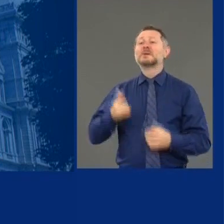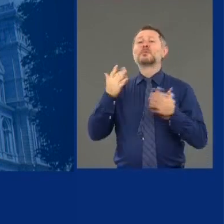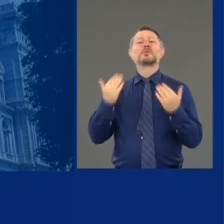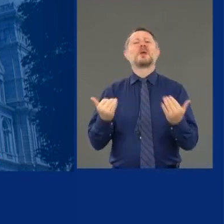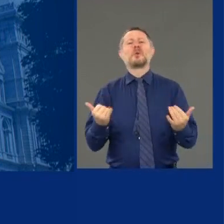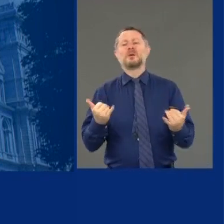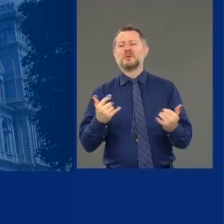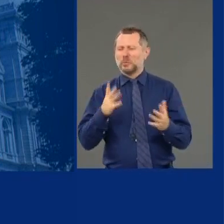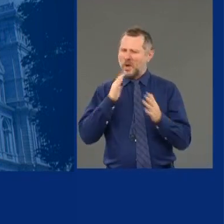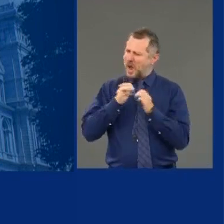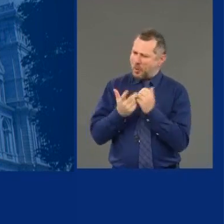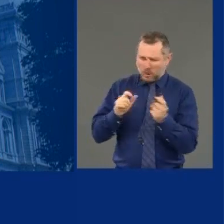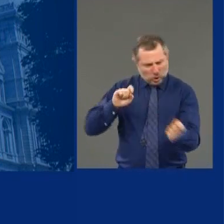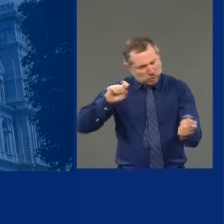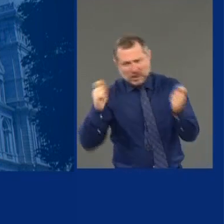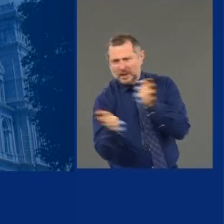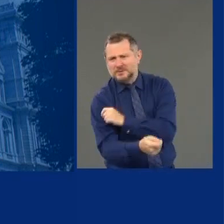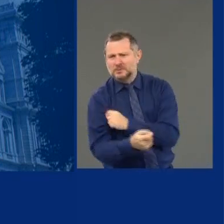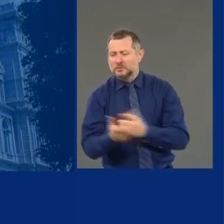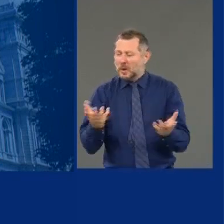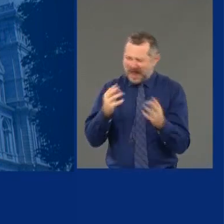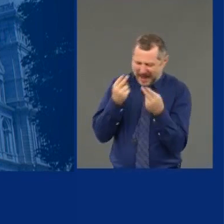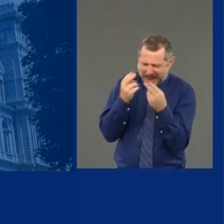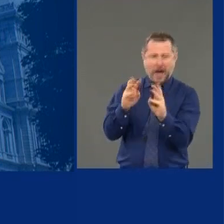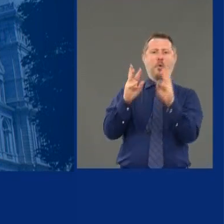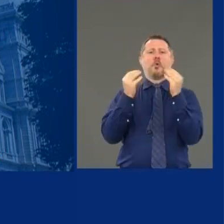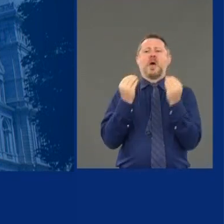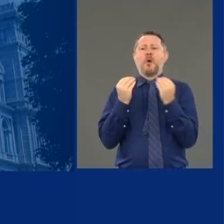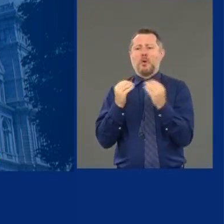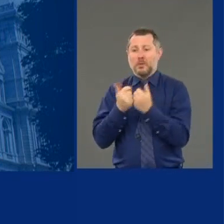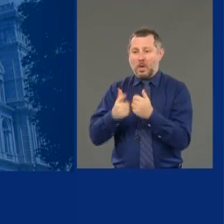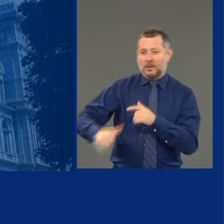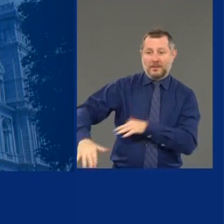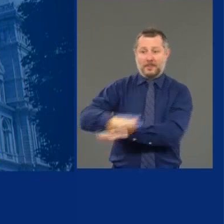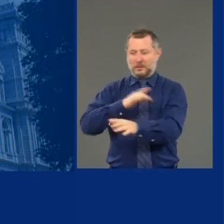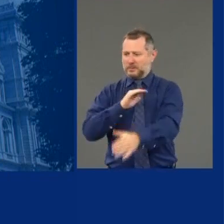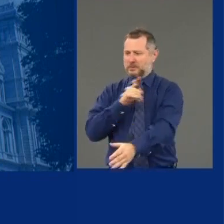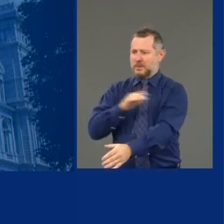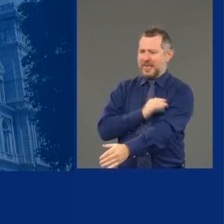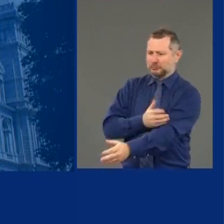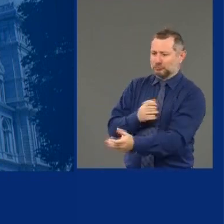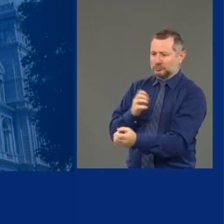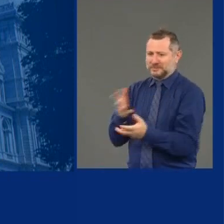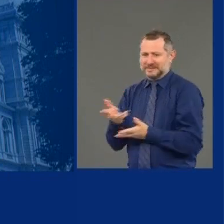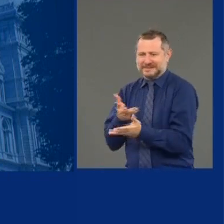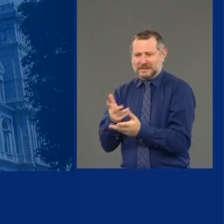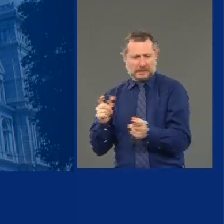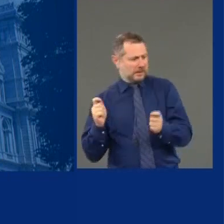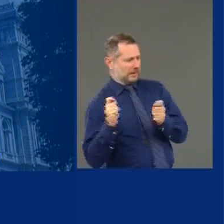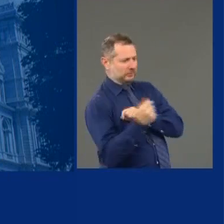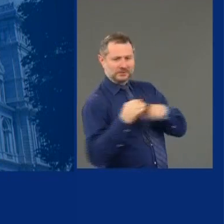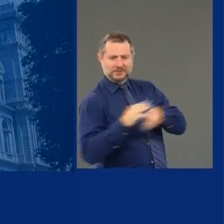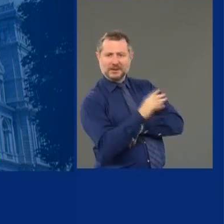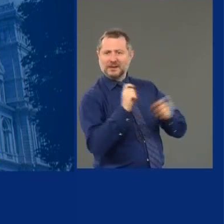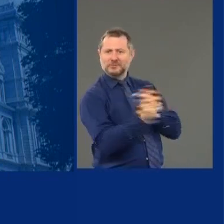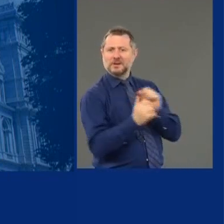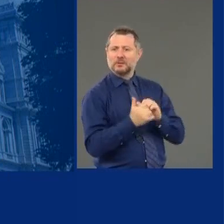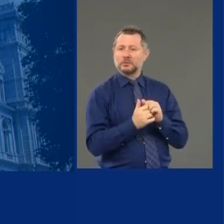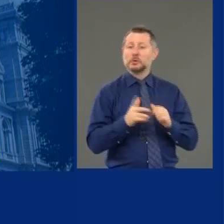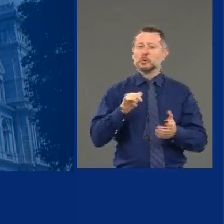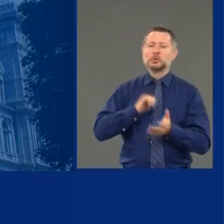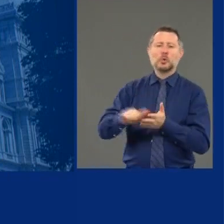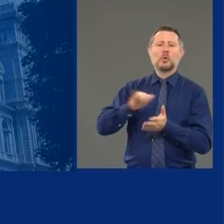How do you turn that energy into a positive source to actually make change? And we're doing that in New York with the